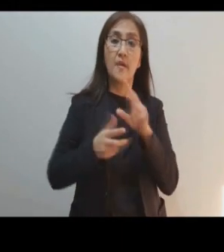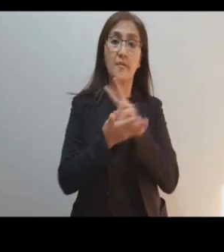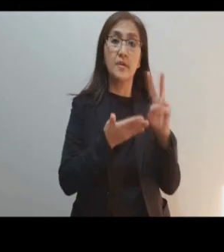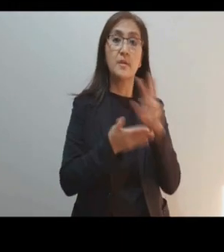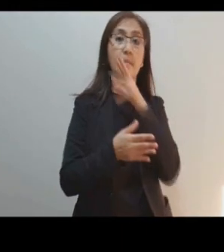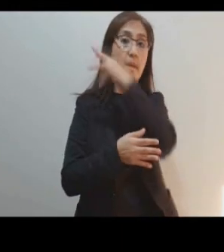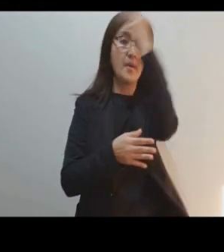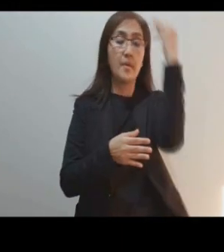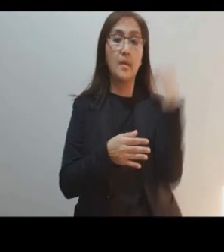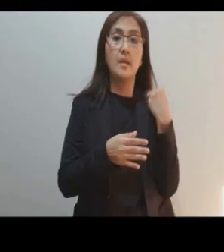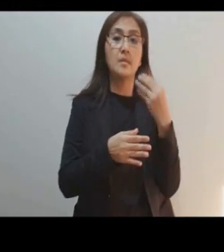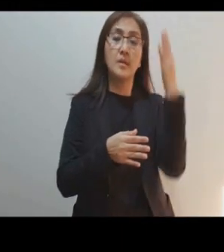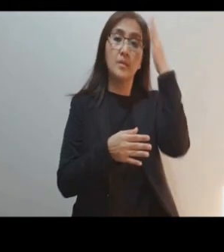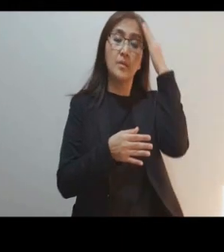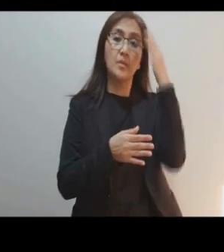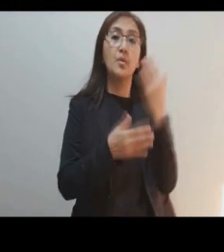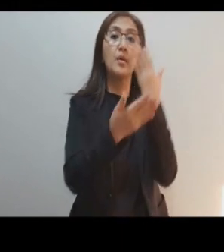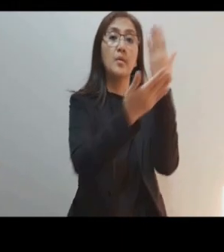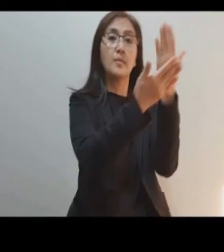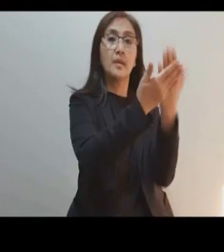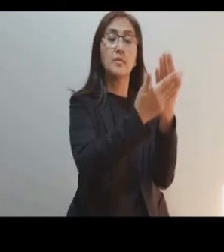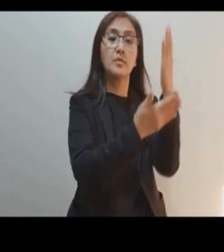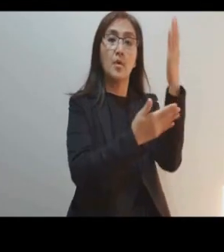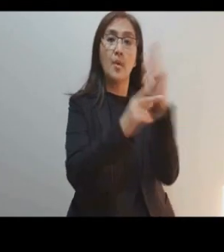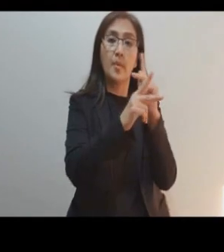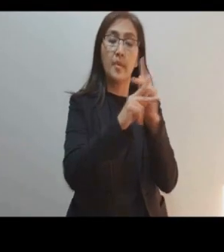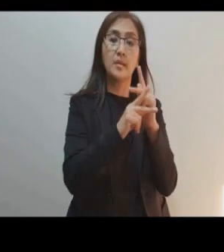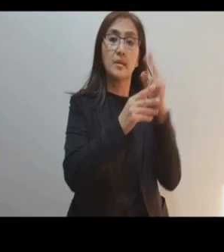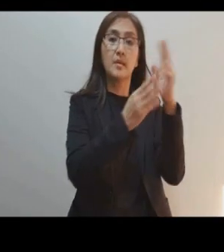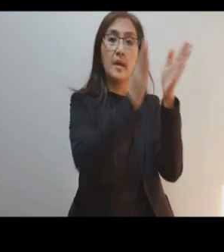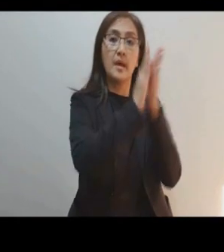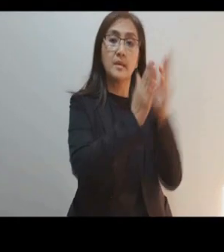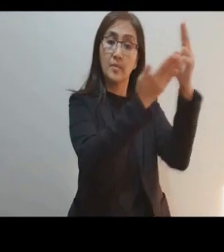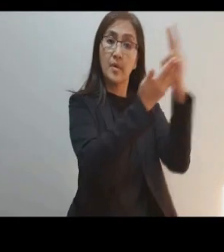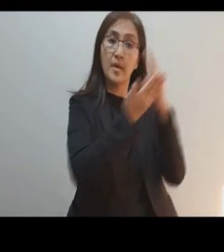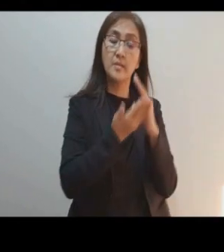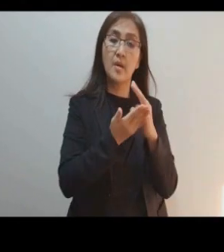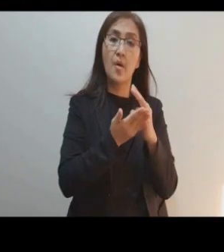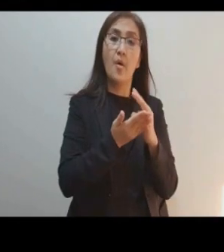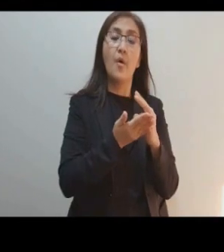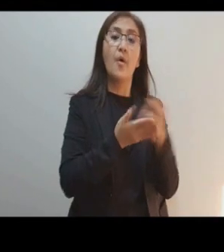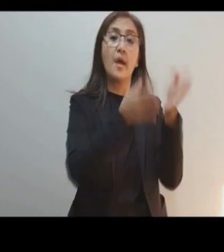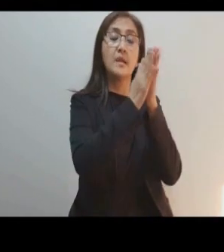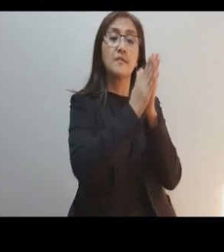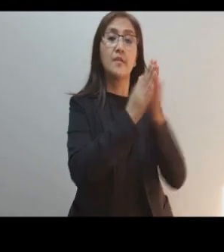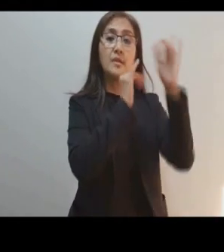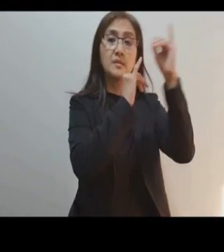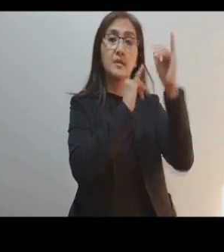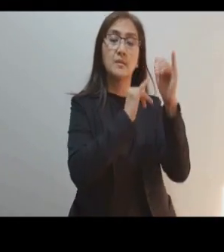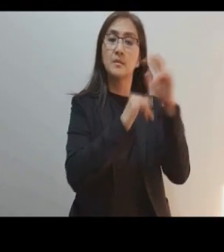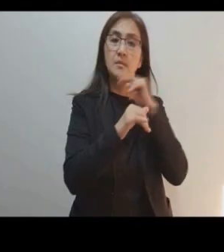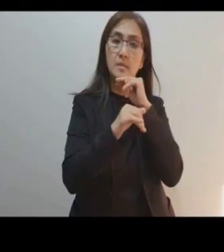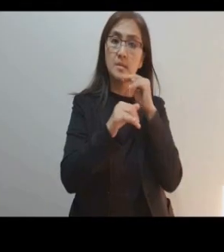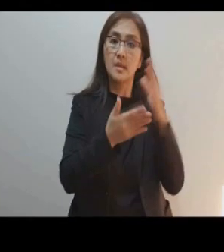never was it known that anyone who fled to your protection, implored your help, or sought your intercession was left